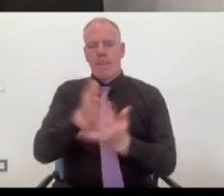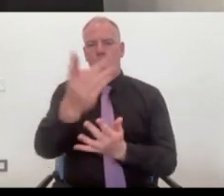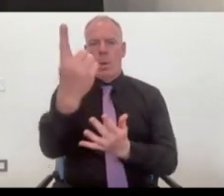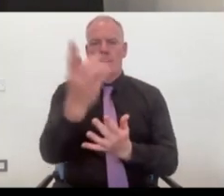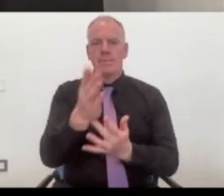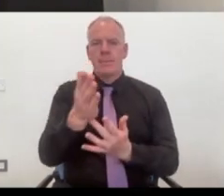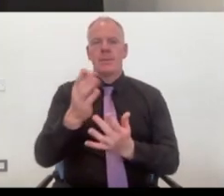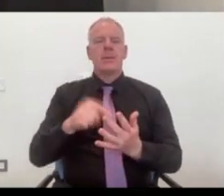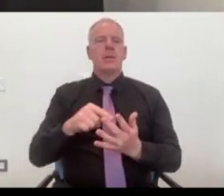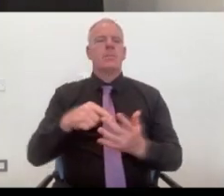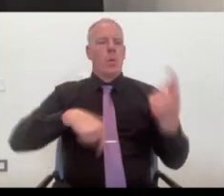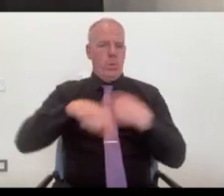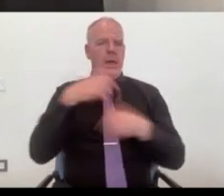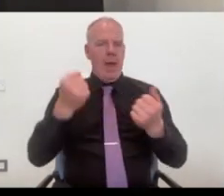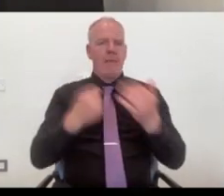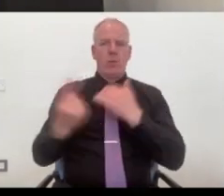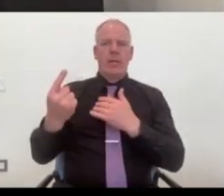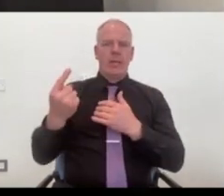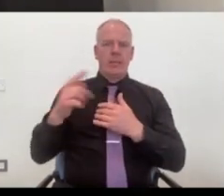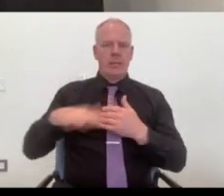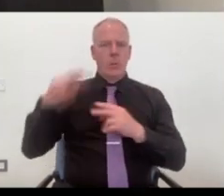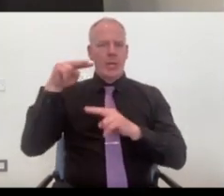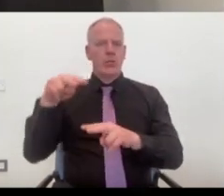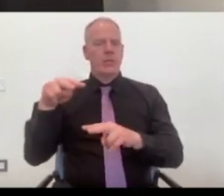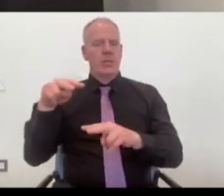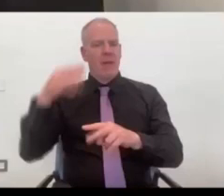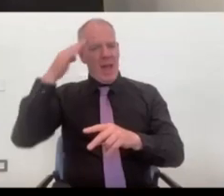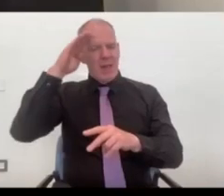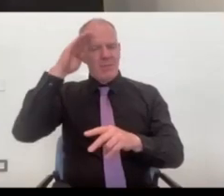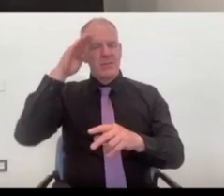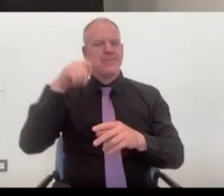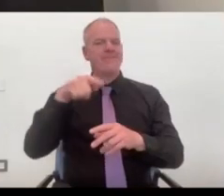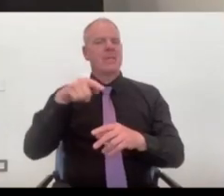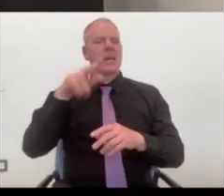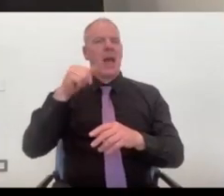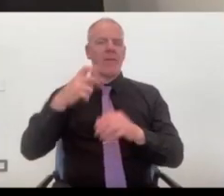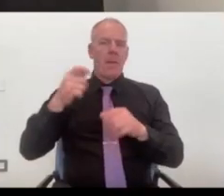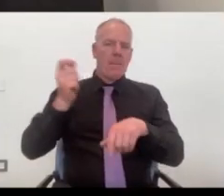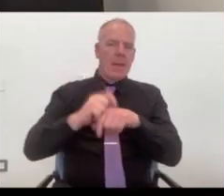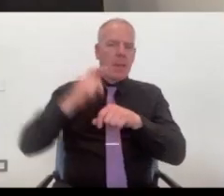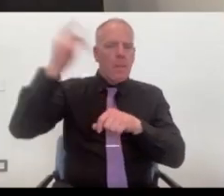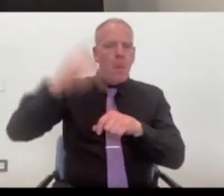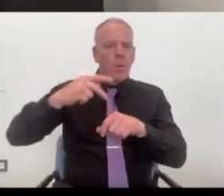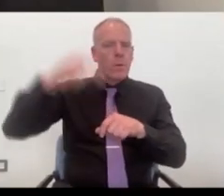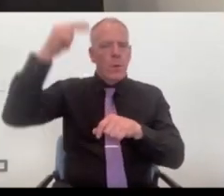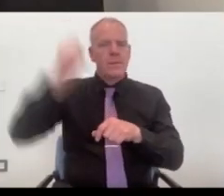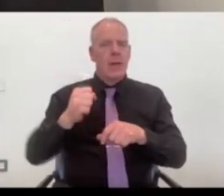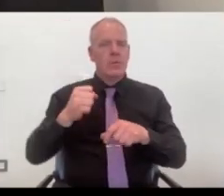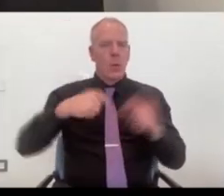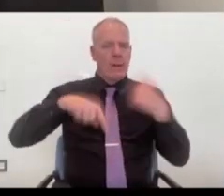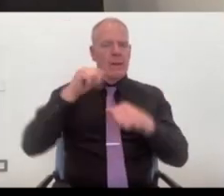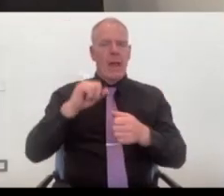a unique position on this island to get the best of both worlds and to be able to become a hub. Be that